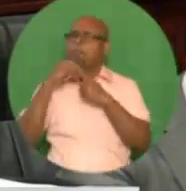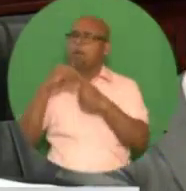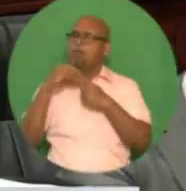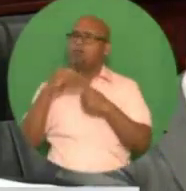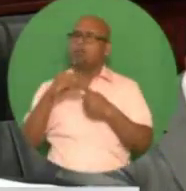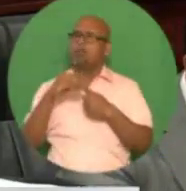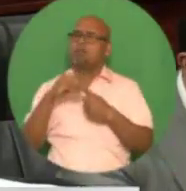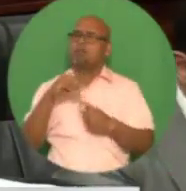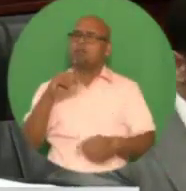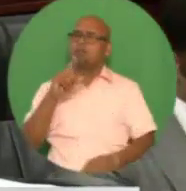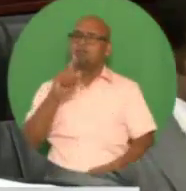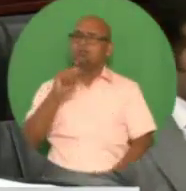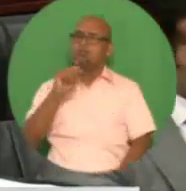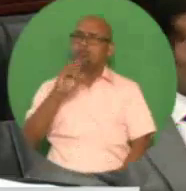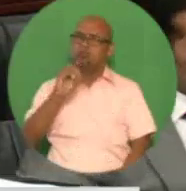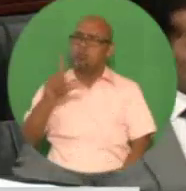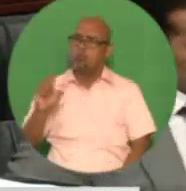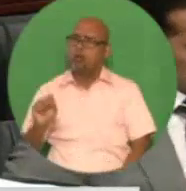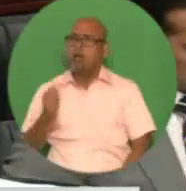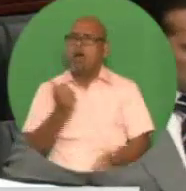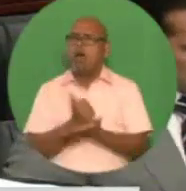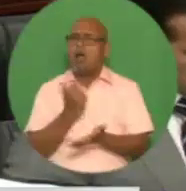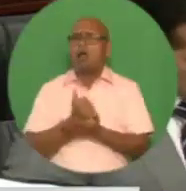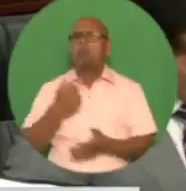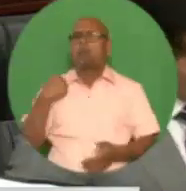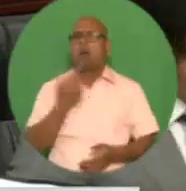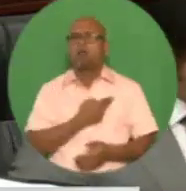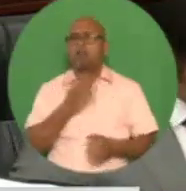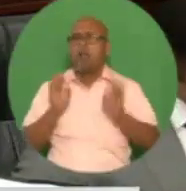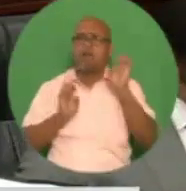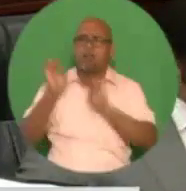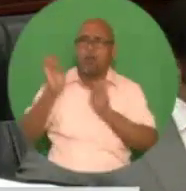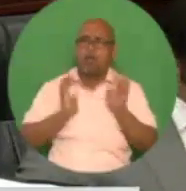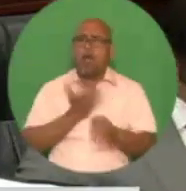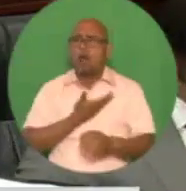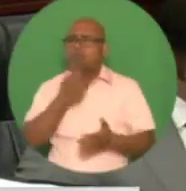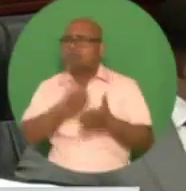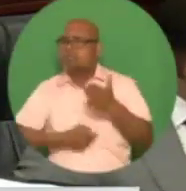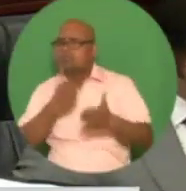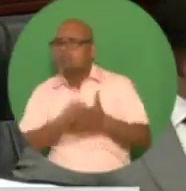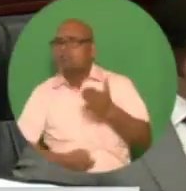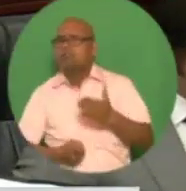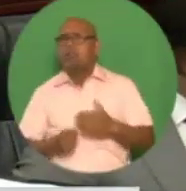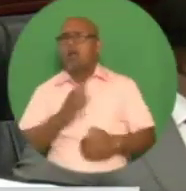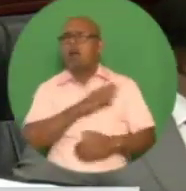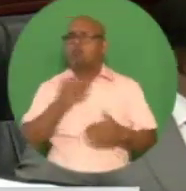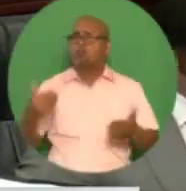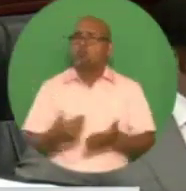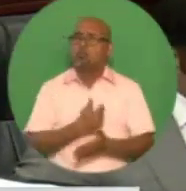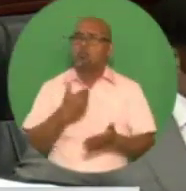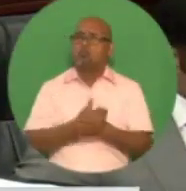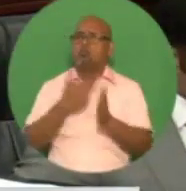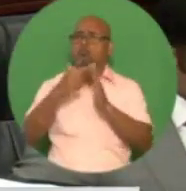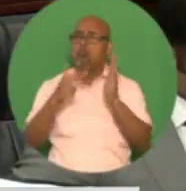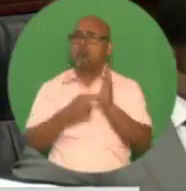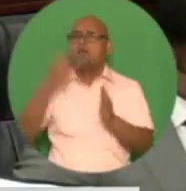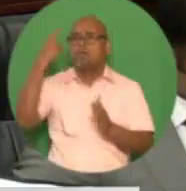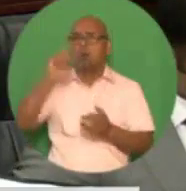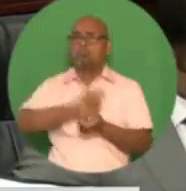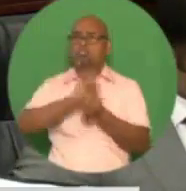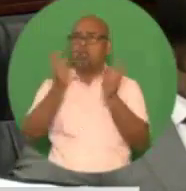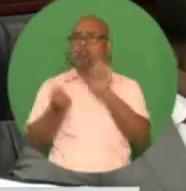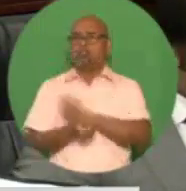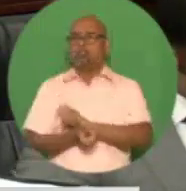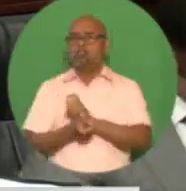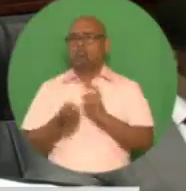has allowed us to gauge the performance of our tax administration with clear guidelines and priorities for reform. We had